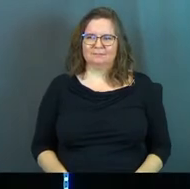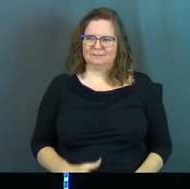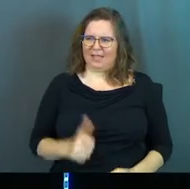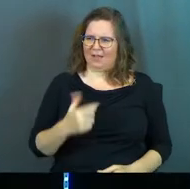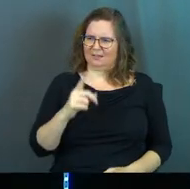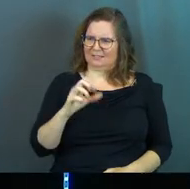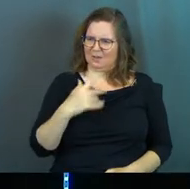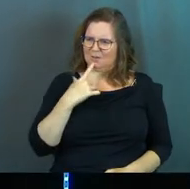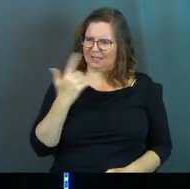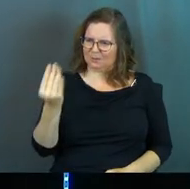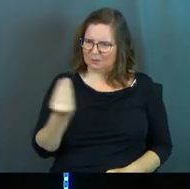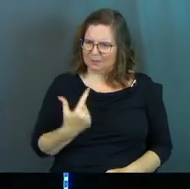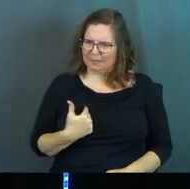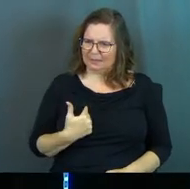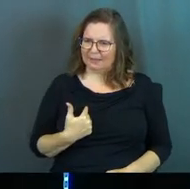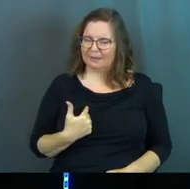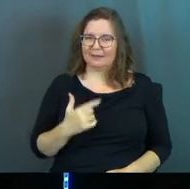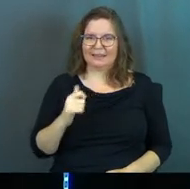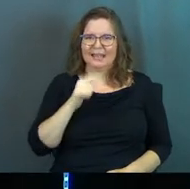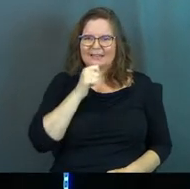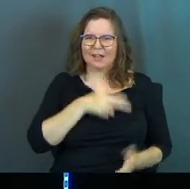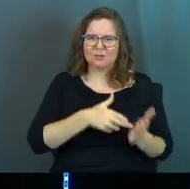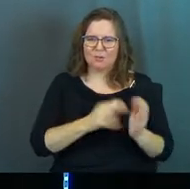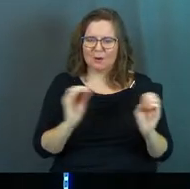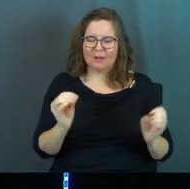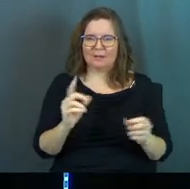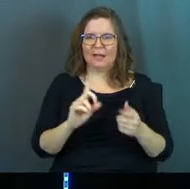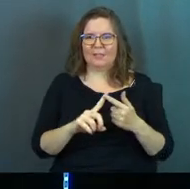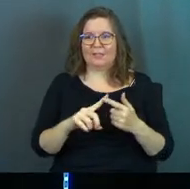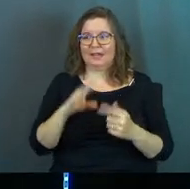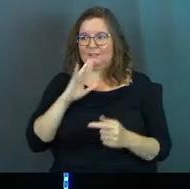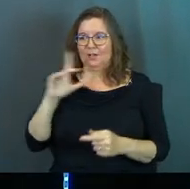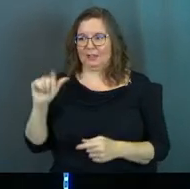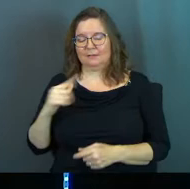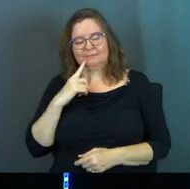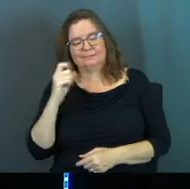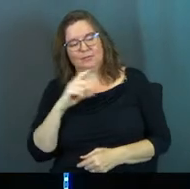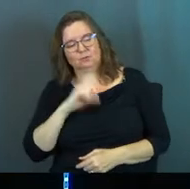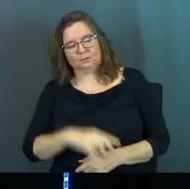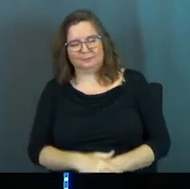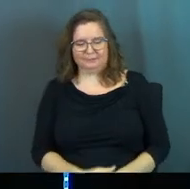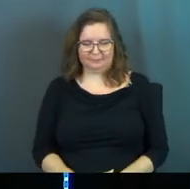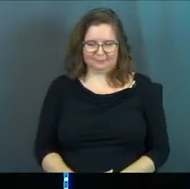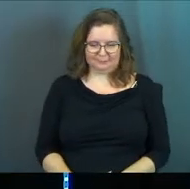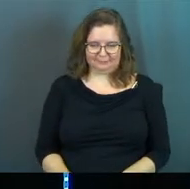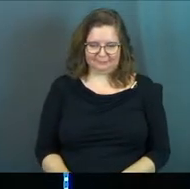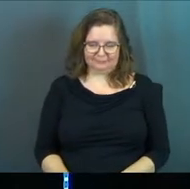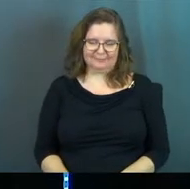How dare he say that to me? That's not true at all until I talk to Linda and she's like, yeah, that's true.